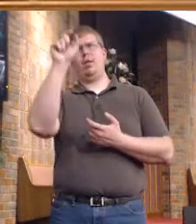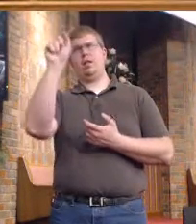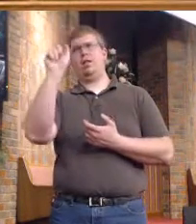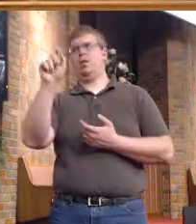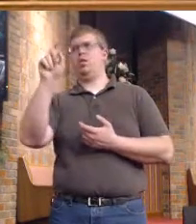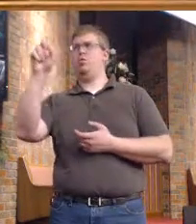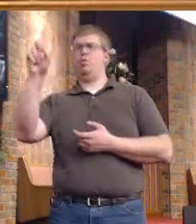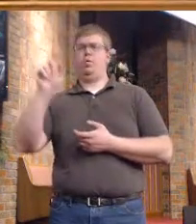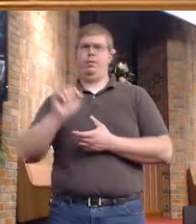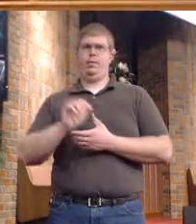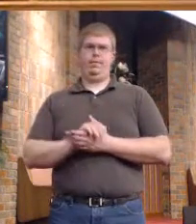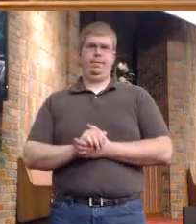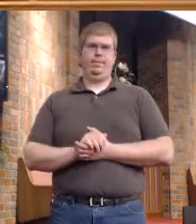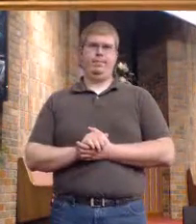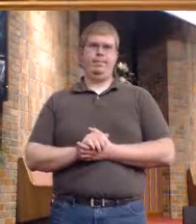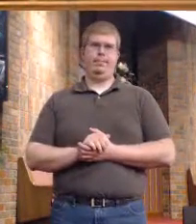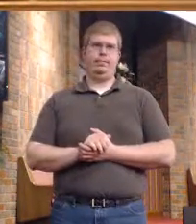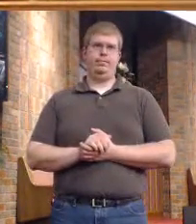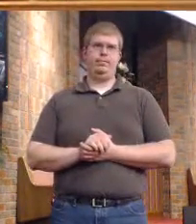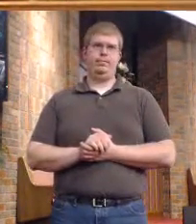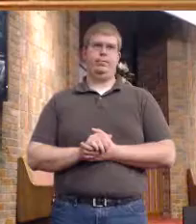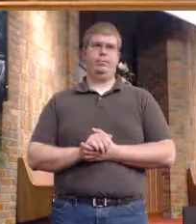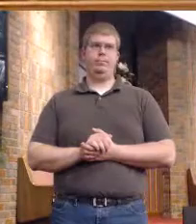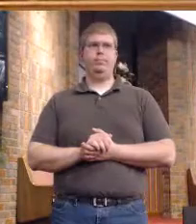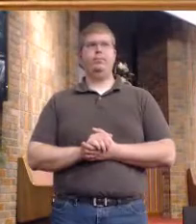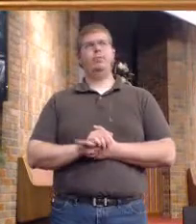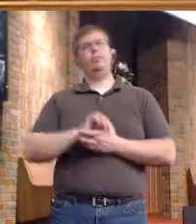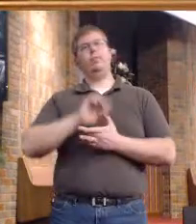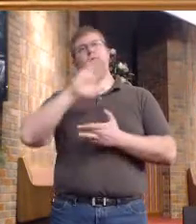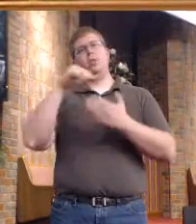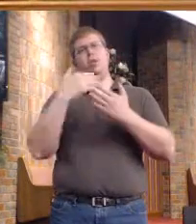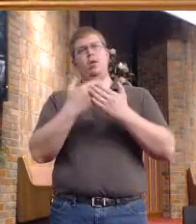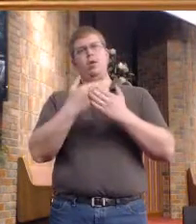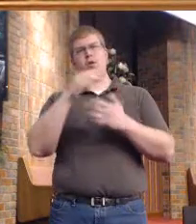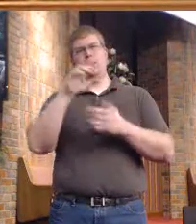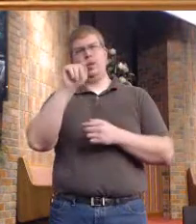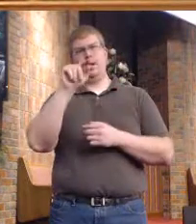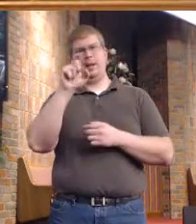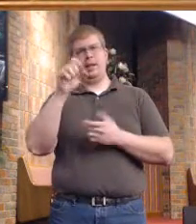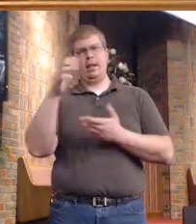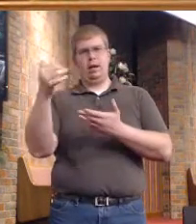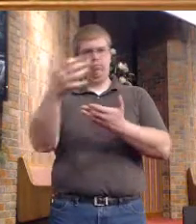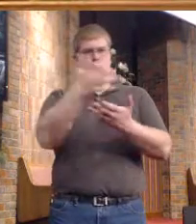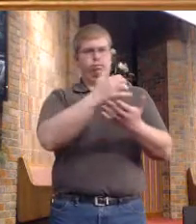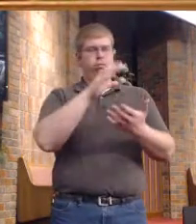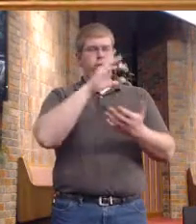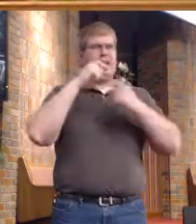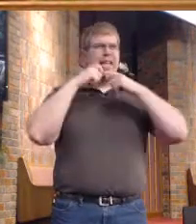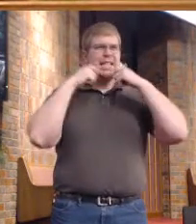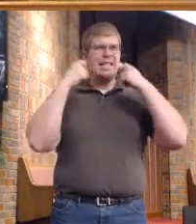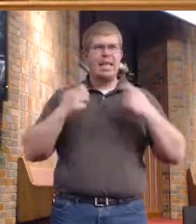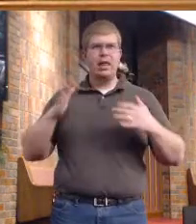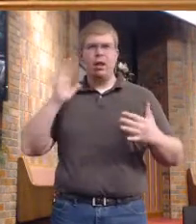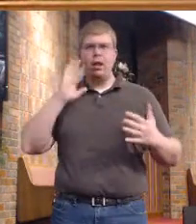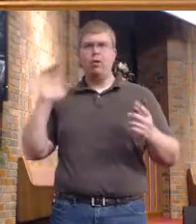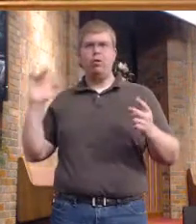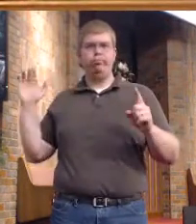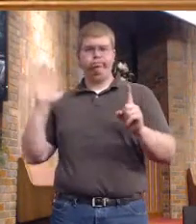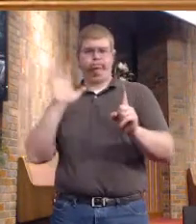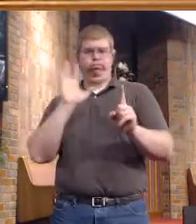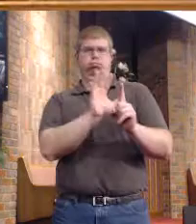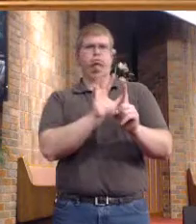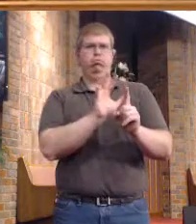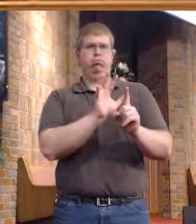15, 1 and following. Then all the tax collectors and the sinners drew near to hear him, and the